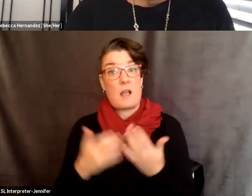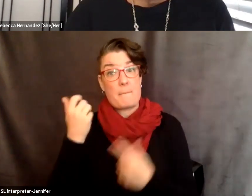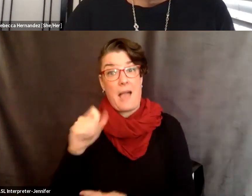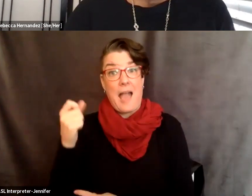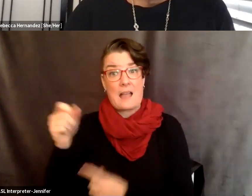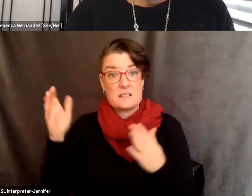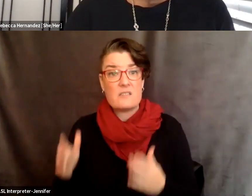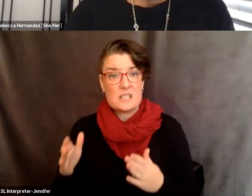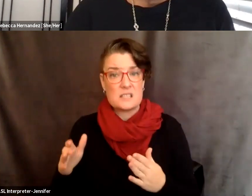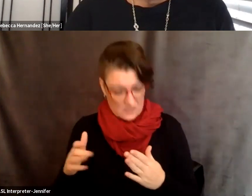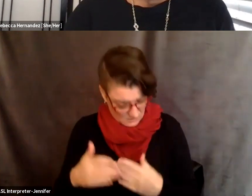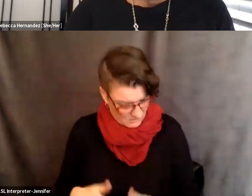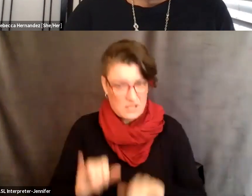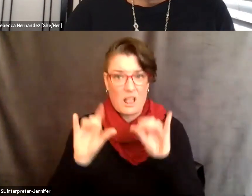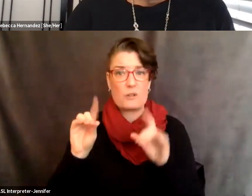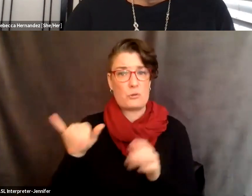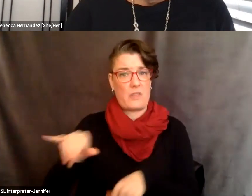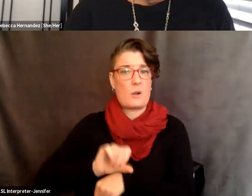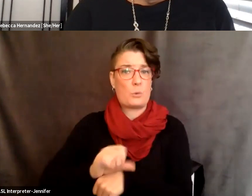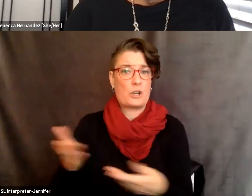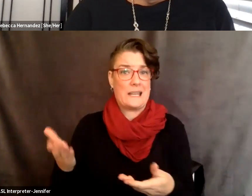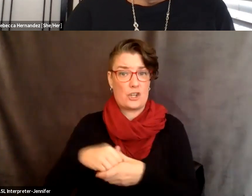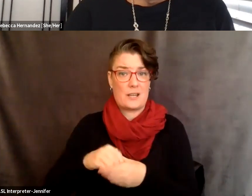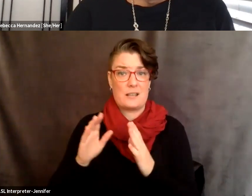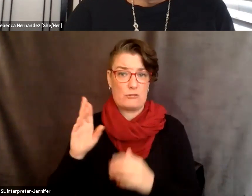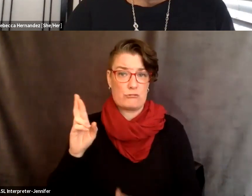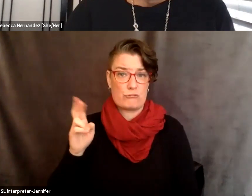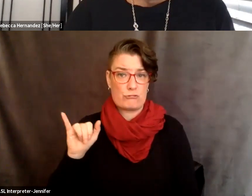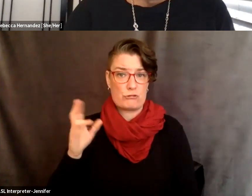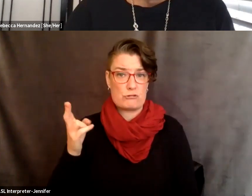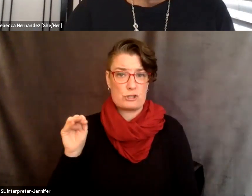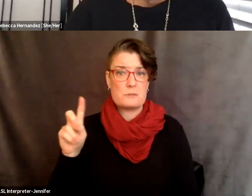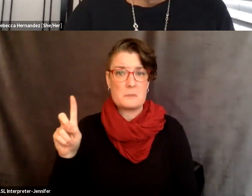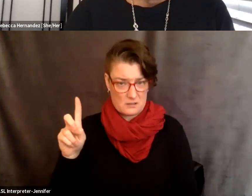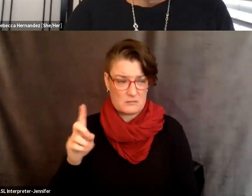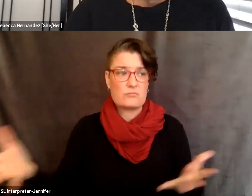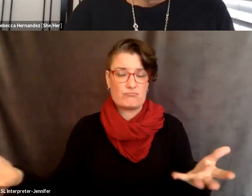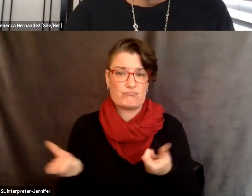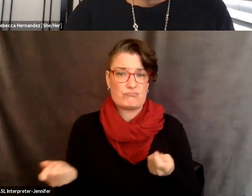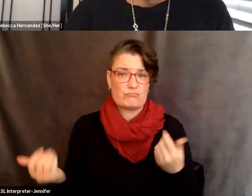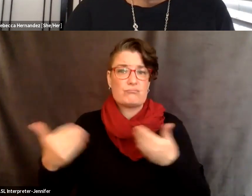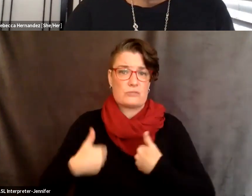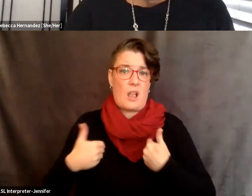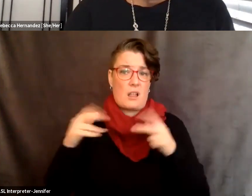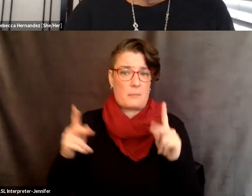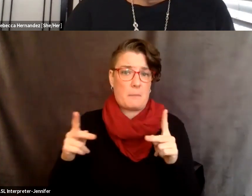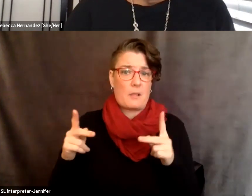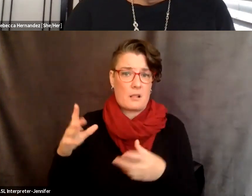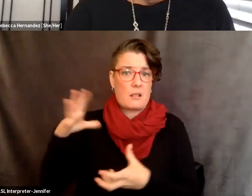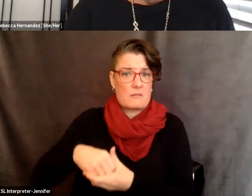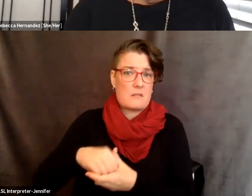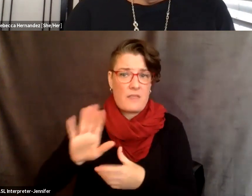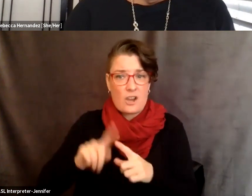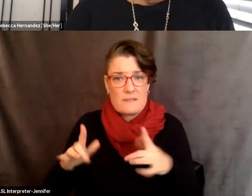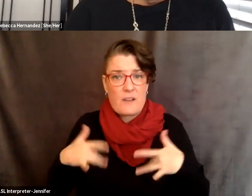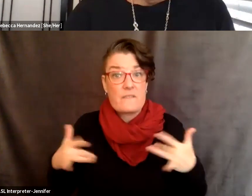are contending, continuing to do this work in the city of Richmond are involving young people, um, in the events they organize and acts of kind of